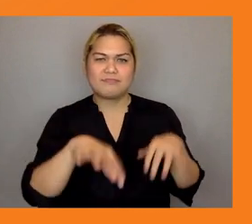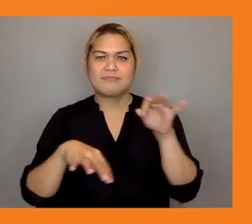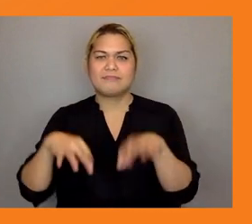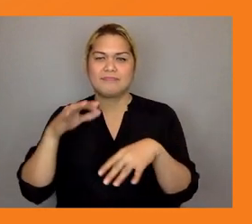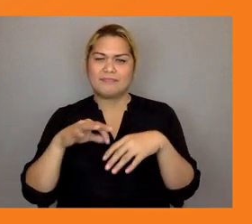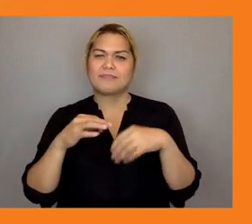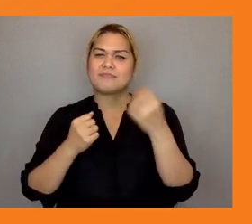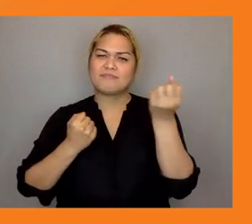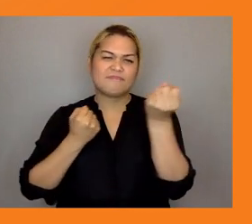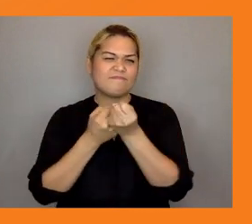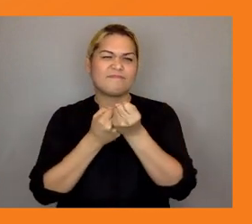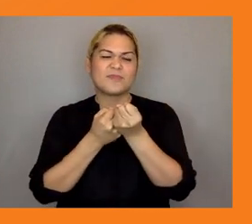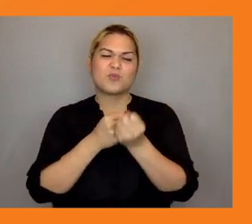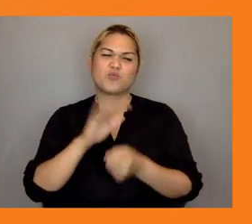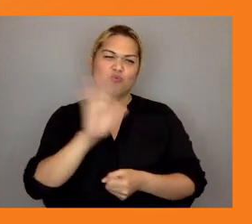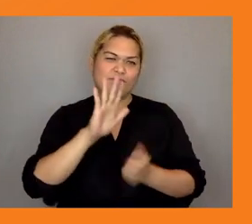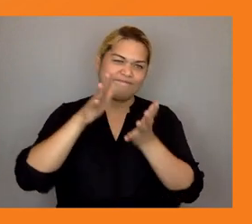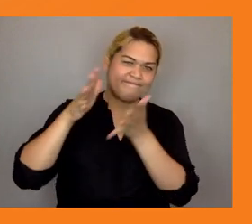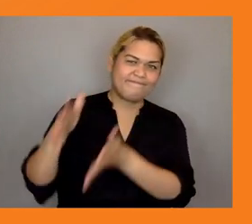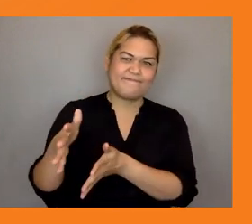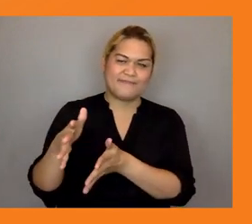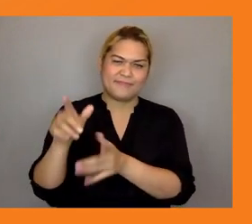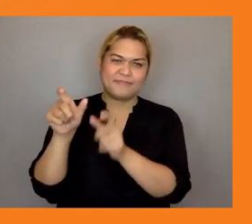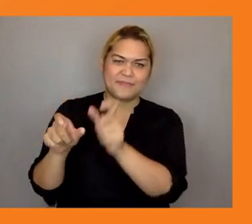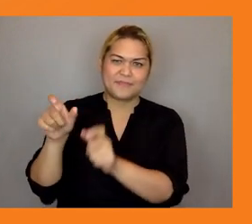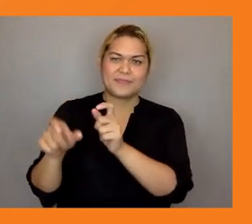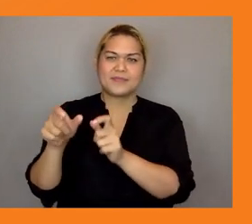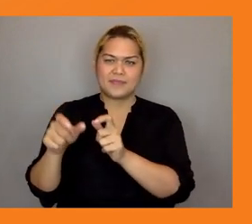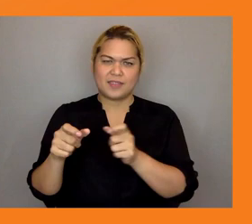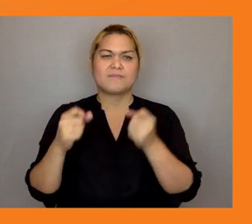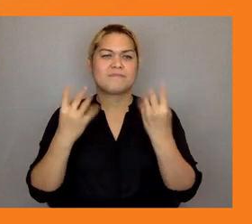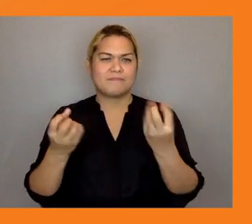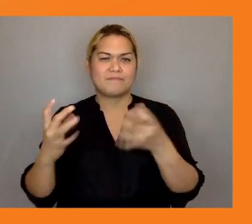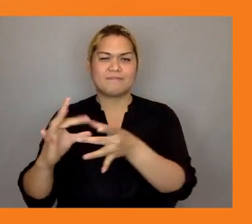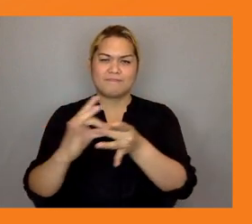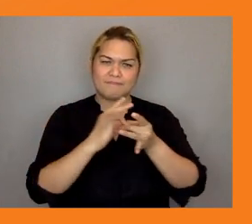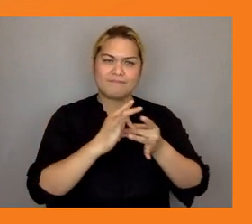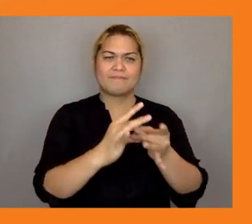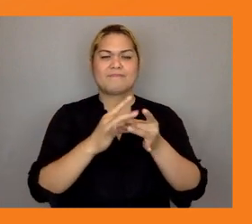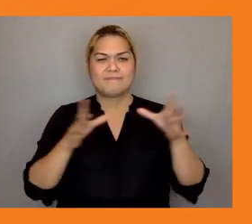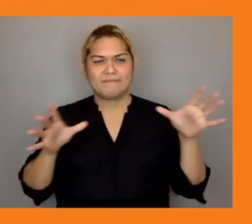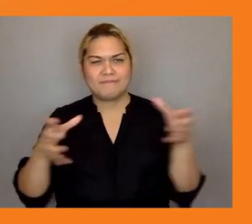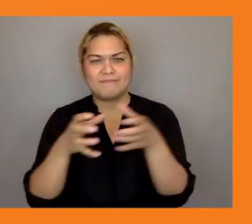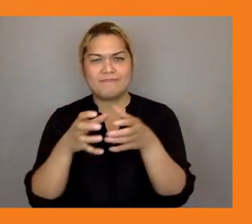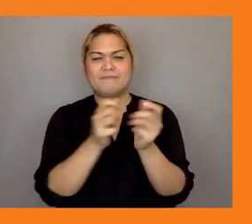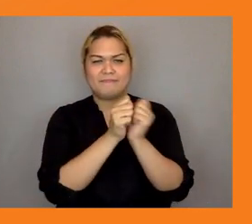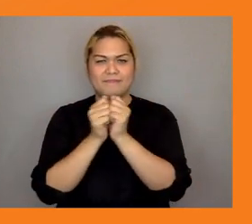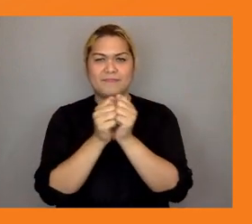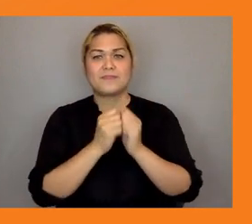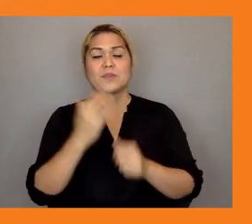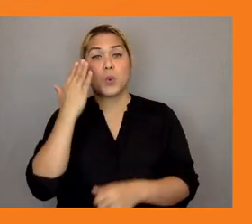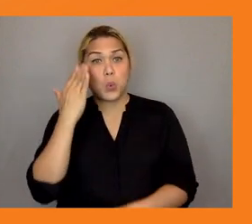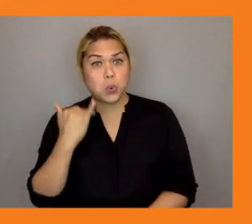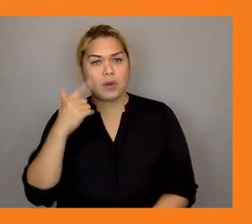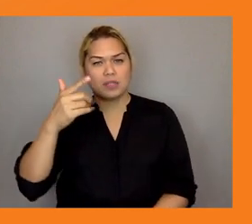we have built together so that their generation enjoys an inclusive and sustainable future that also empowers